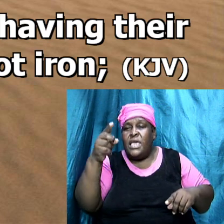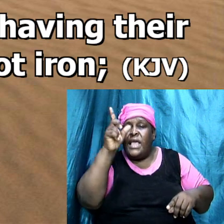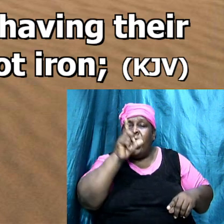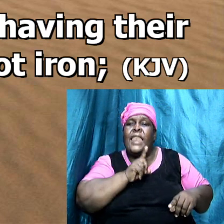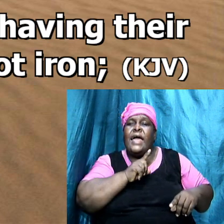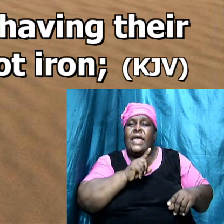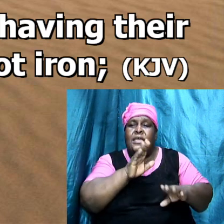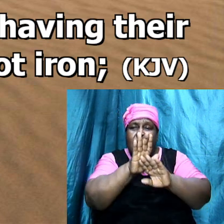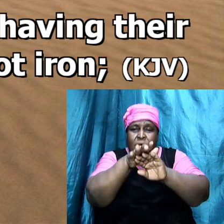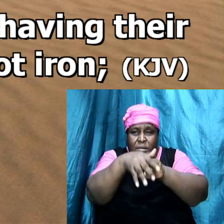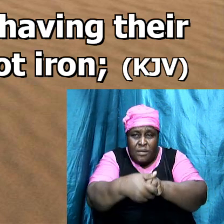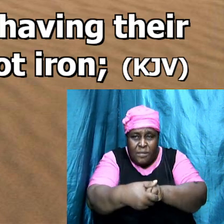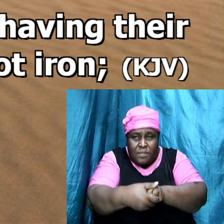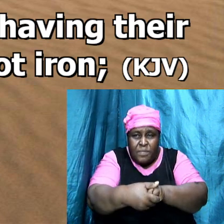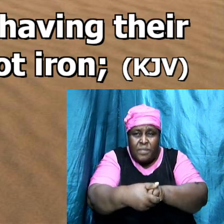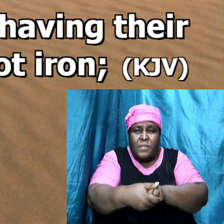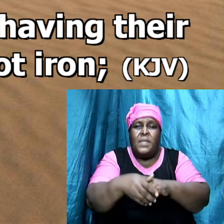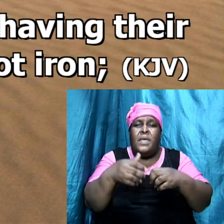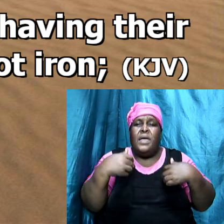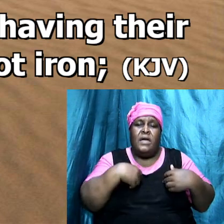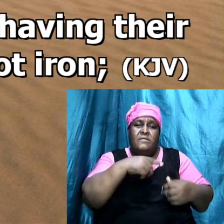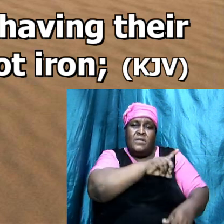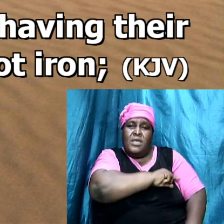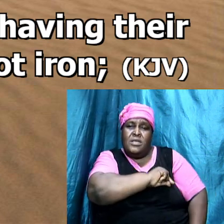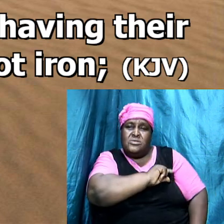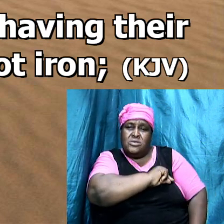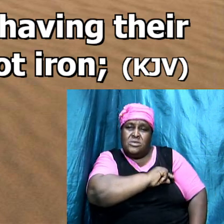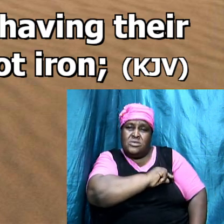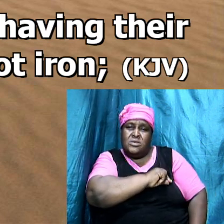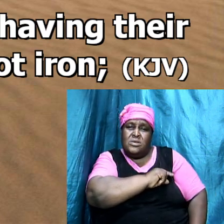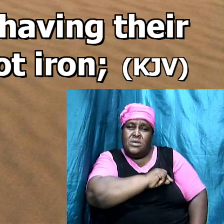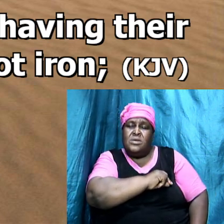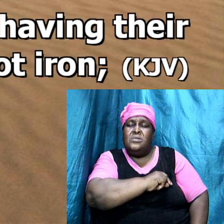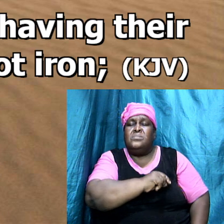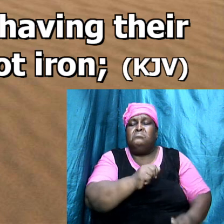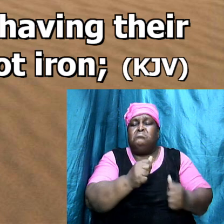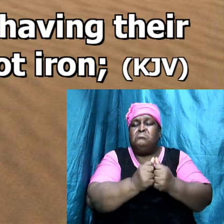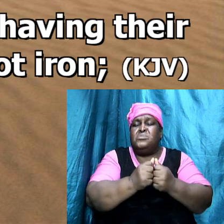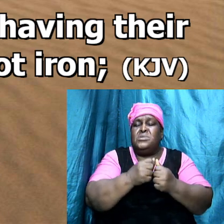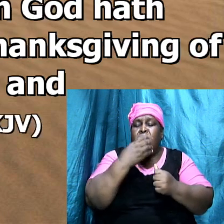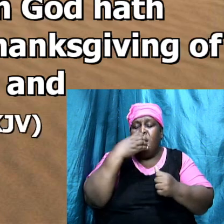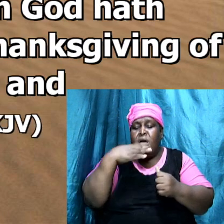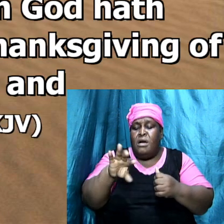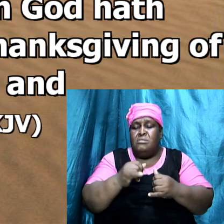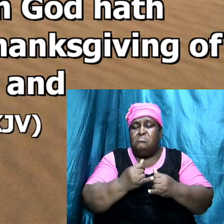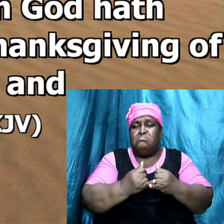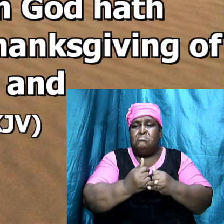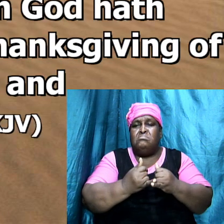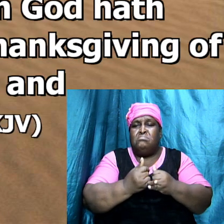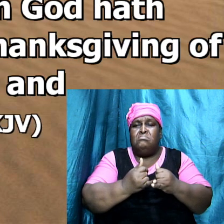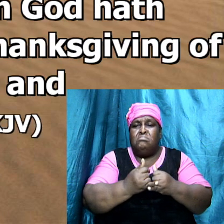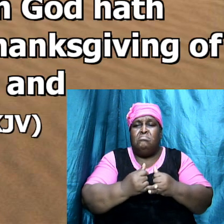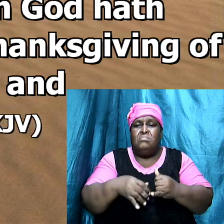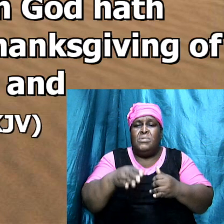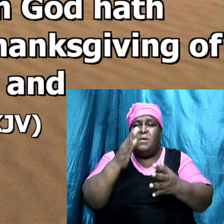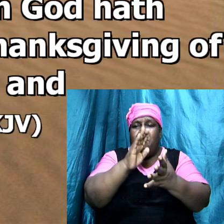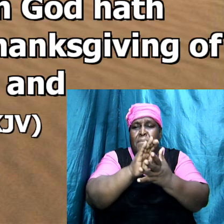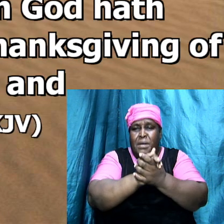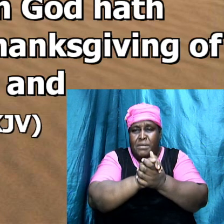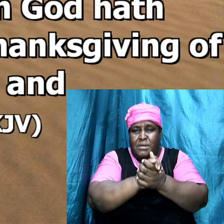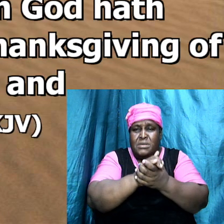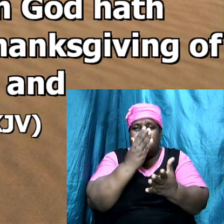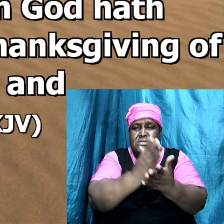hypocrisy and having their conscience seared with a hot iron. Forbidden to marry,